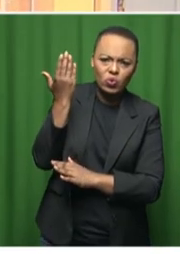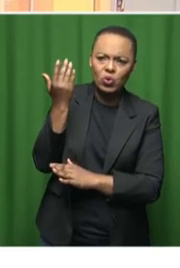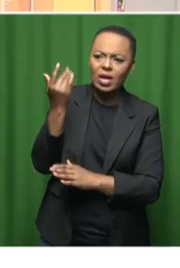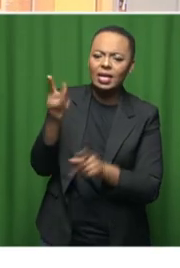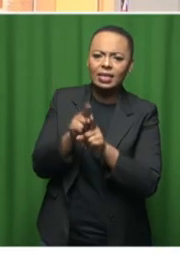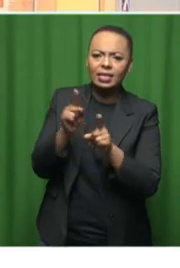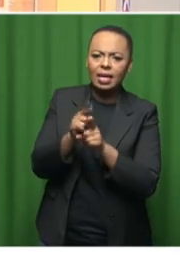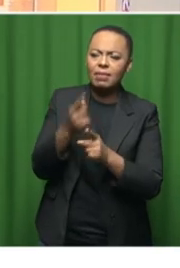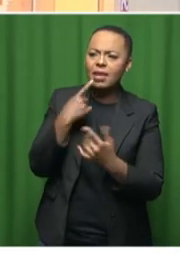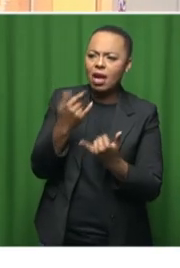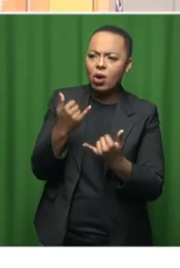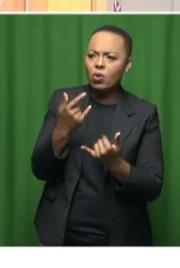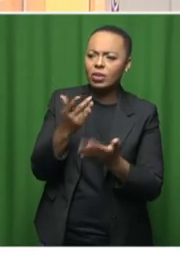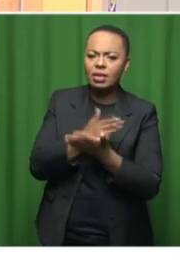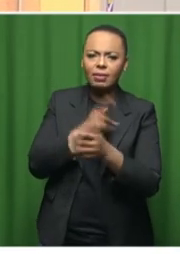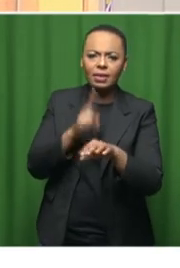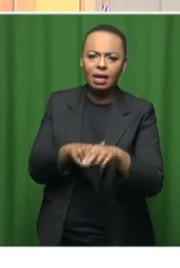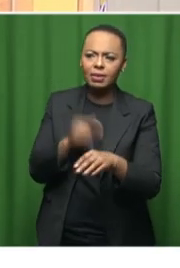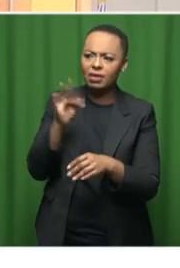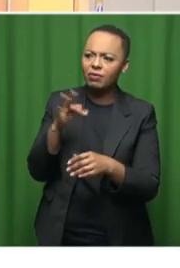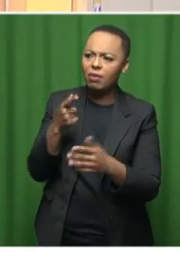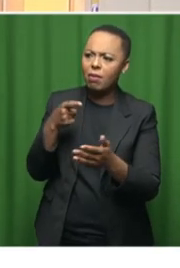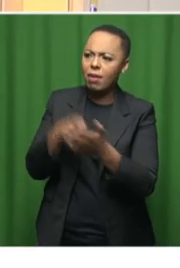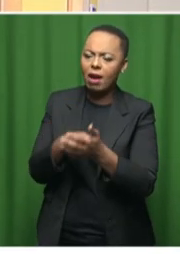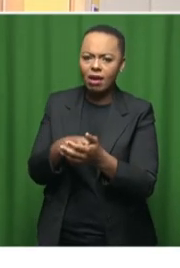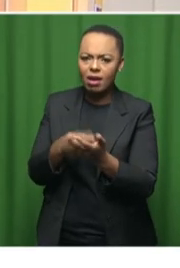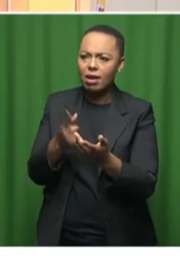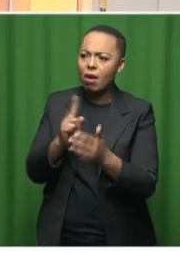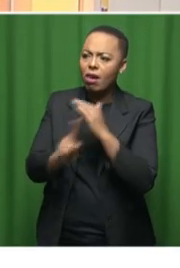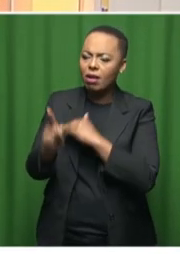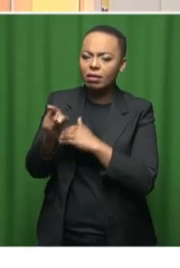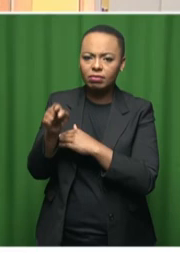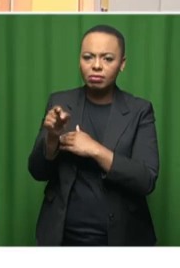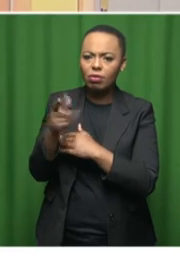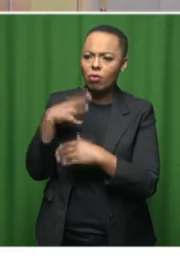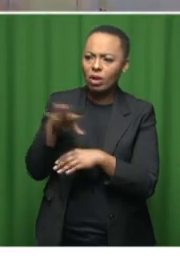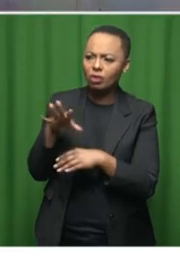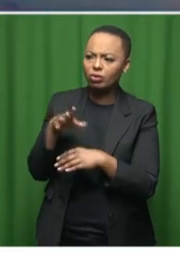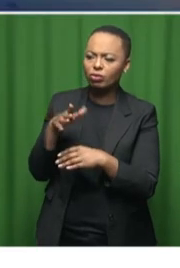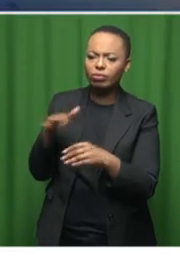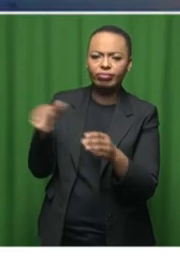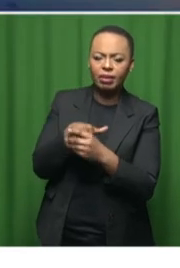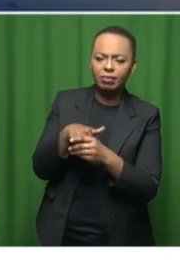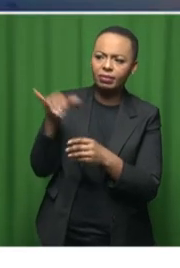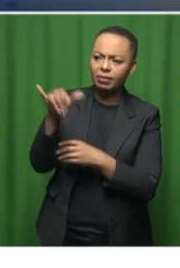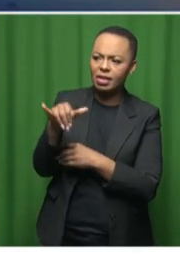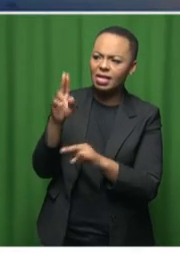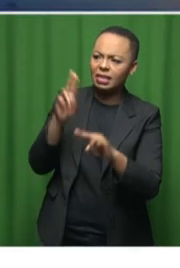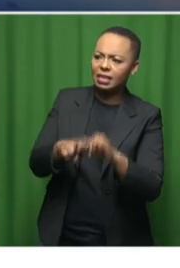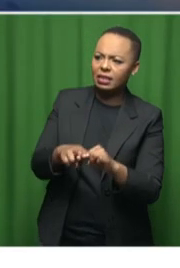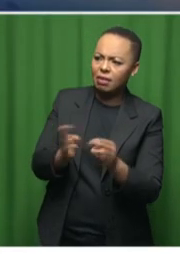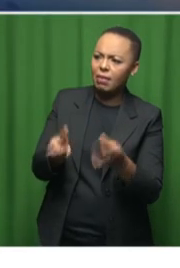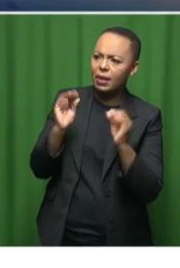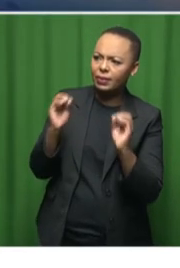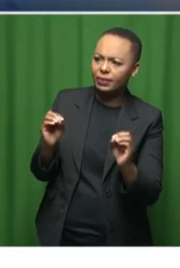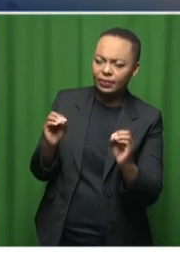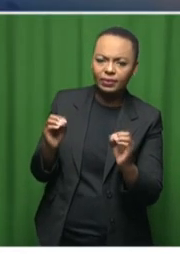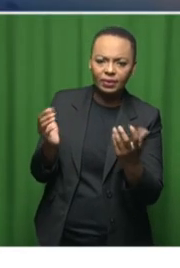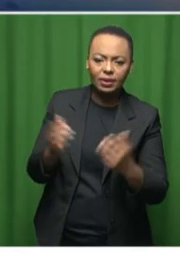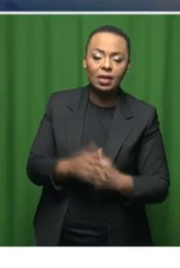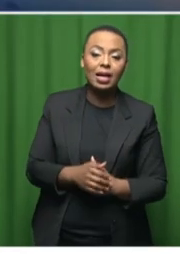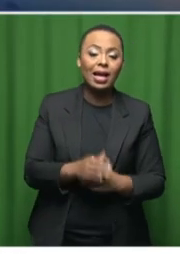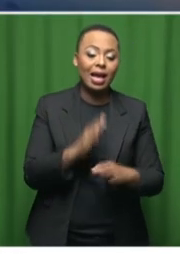at this point. In fact, I think there's some improvement now. AXA CEO was actually telling us that